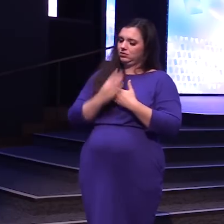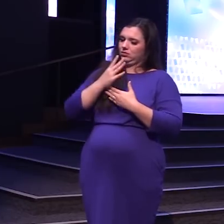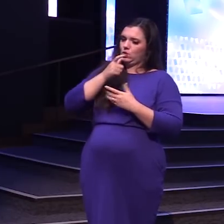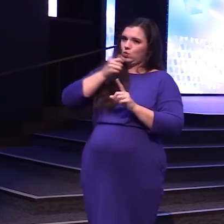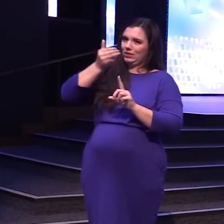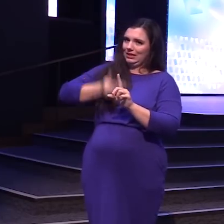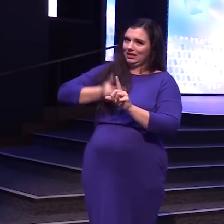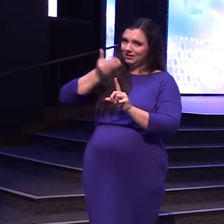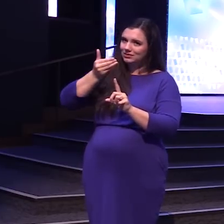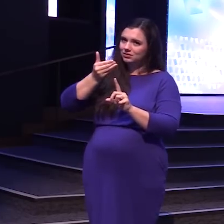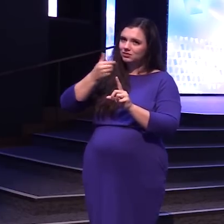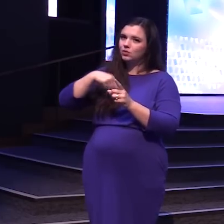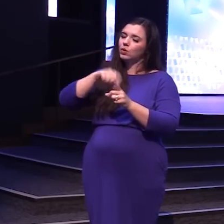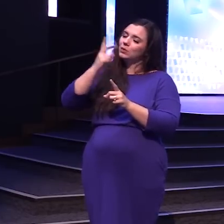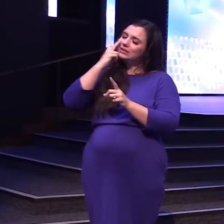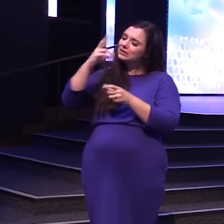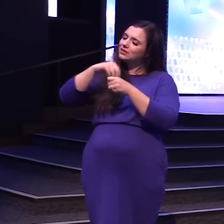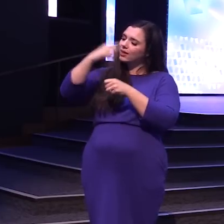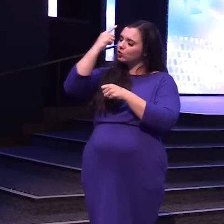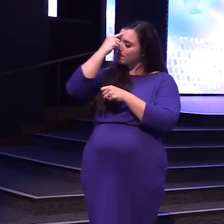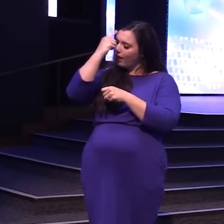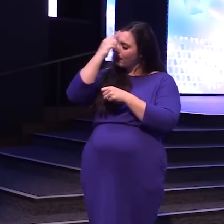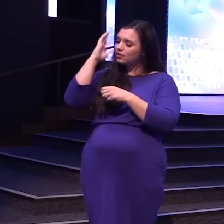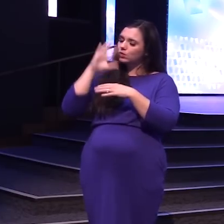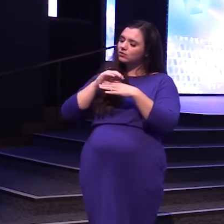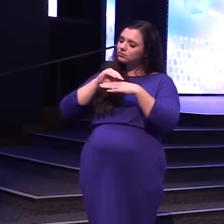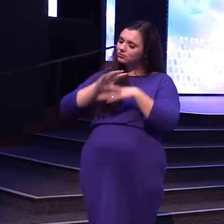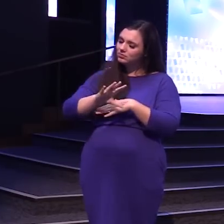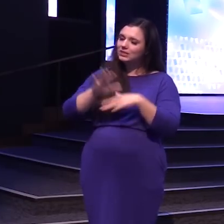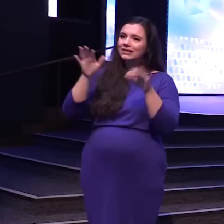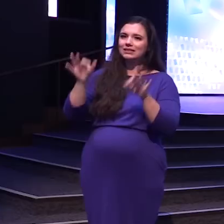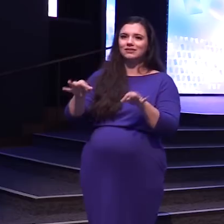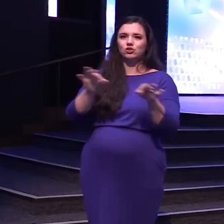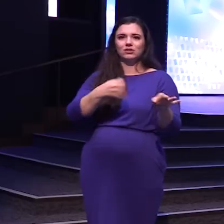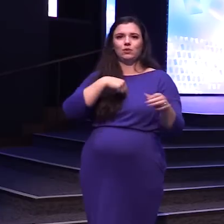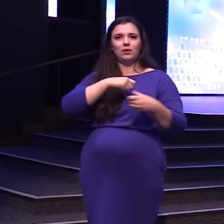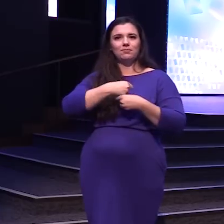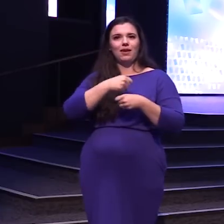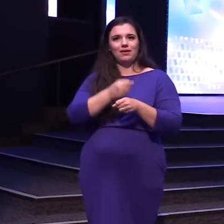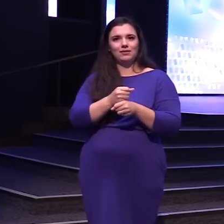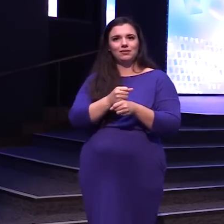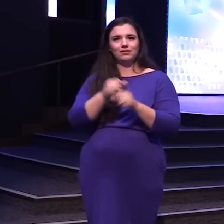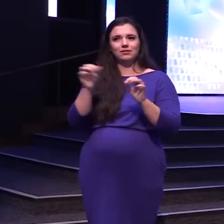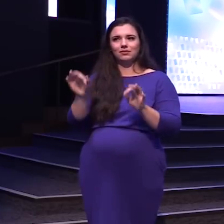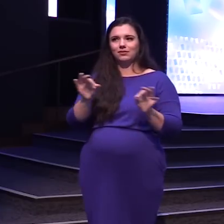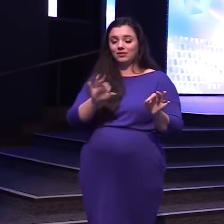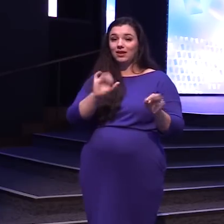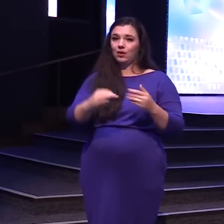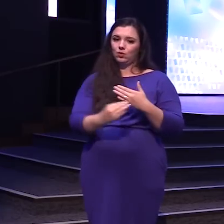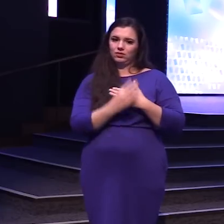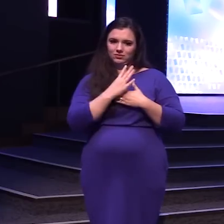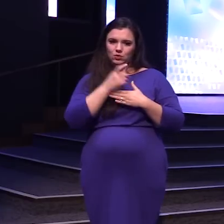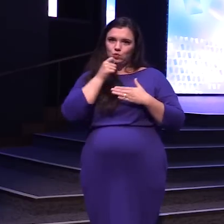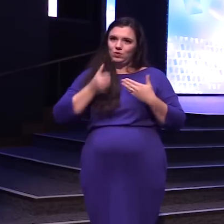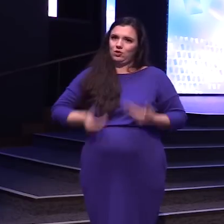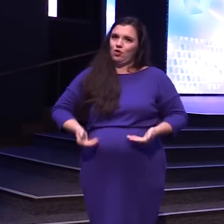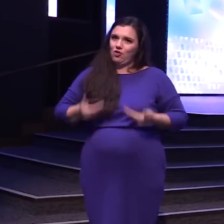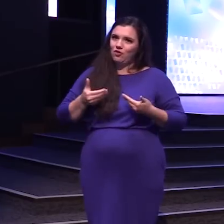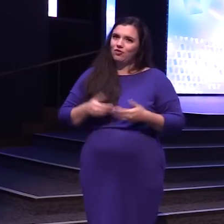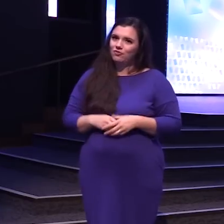minds Shapes the decisions We make Which in turn Shape who we are